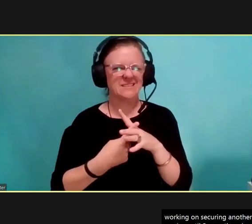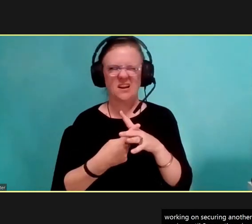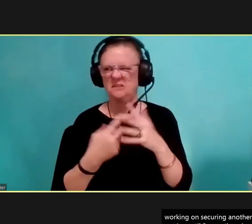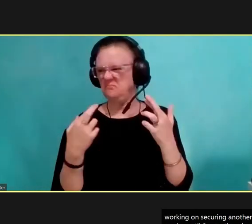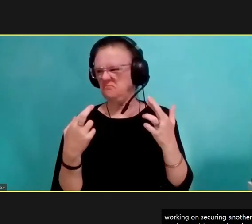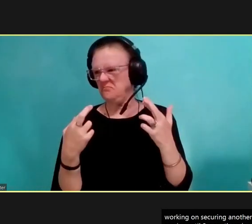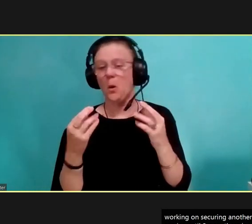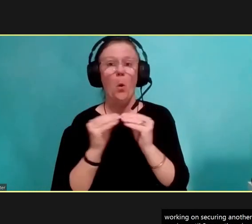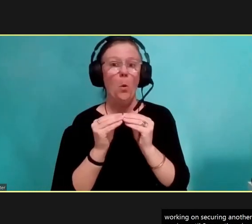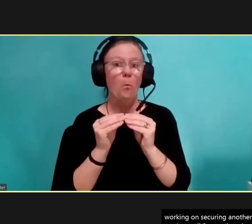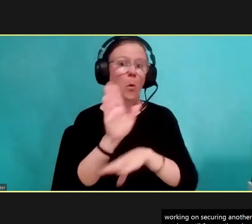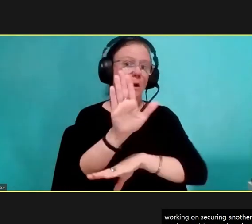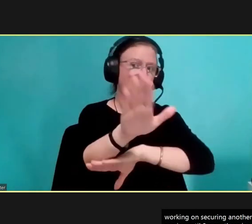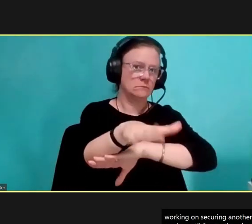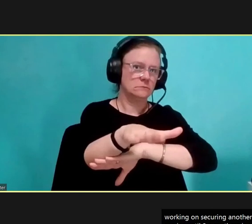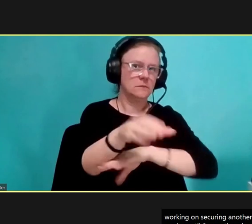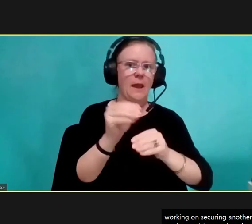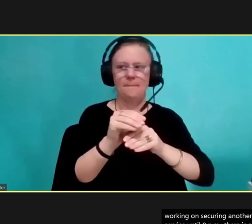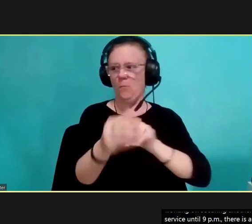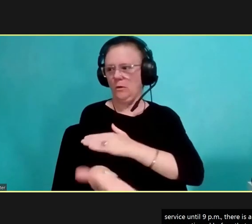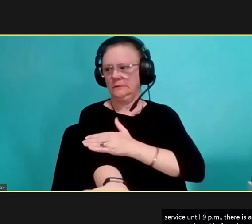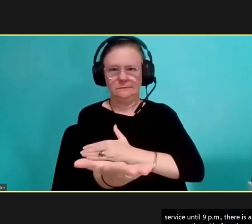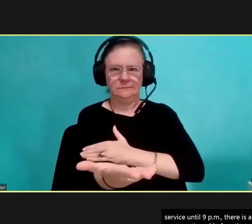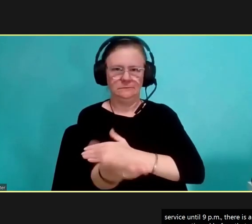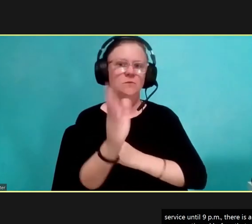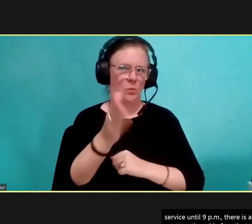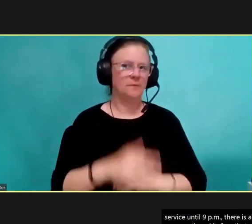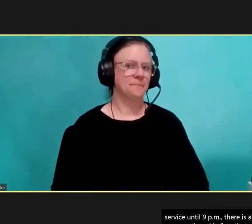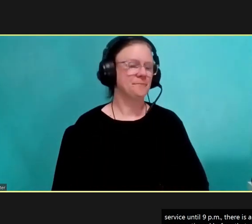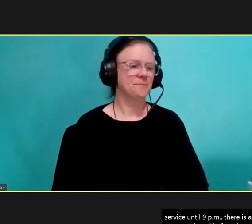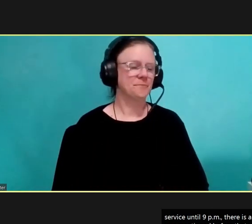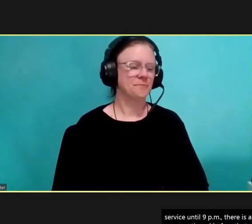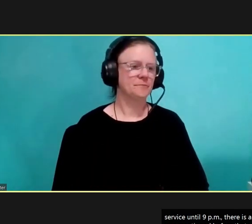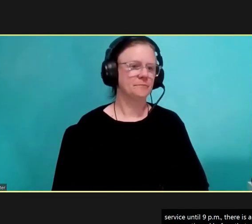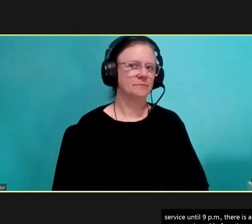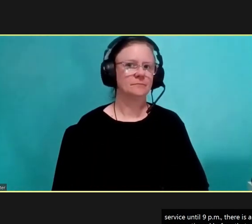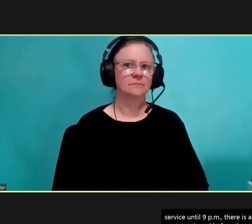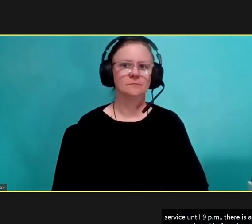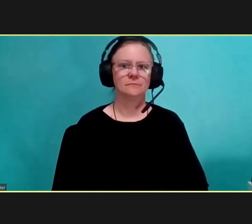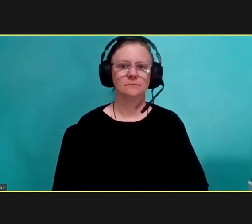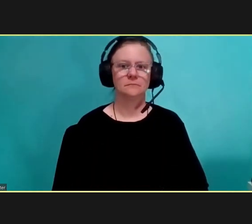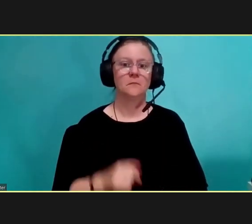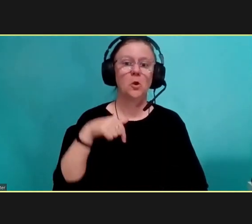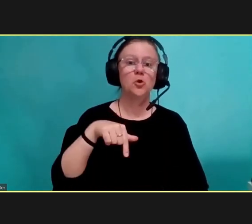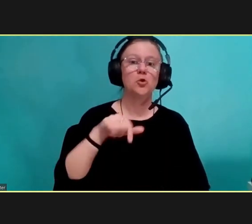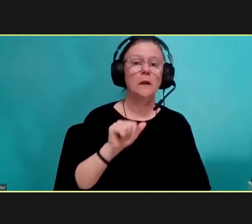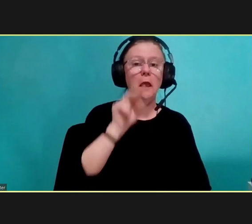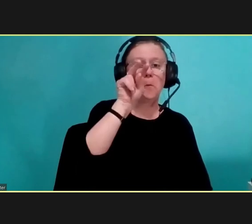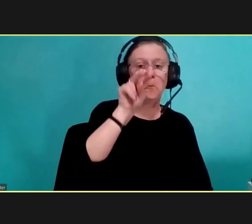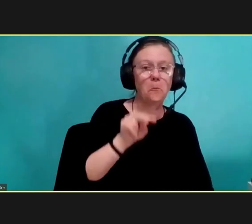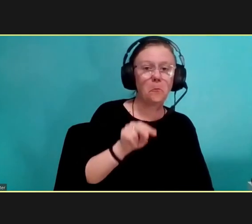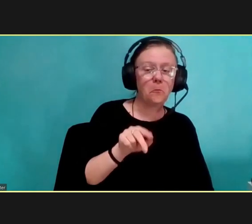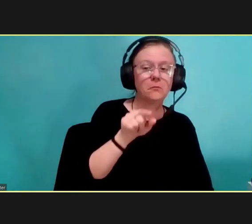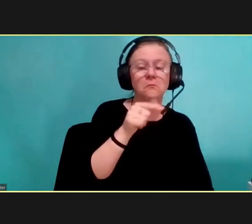some earlier and later runs. So, we'll be announcing those details very, very soon. I'm going to go ahead and take a look at the Q&A box.